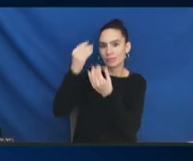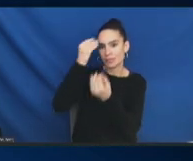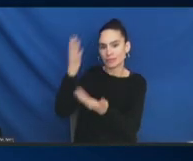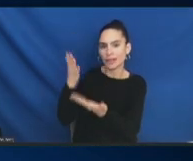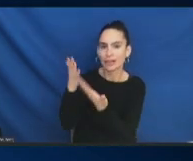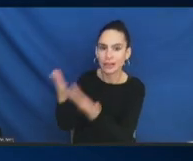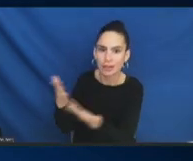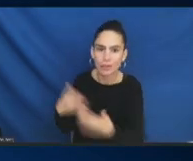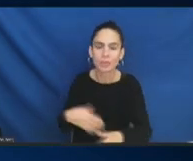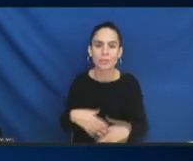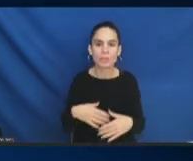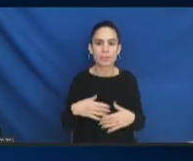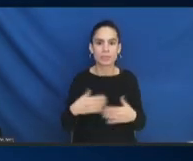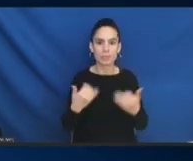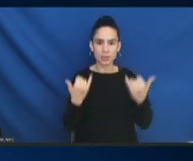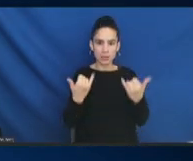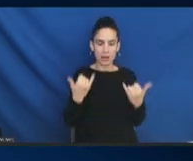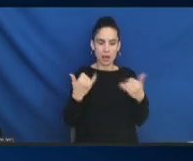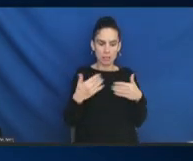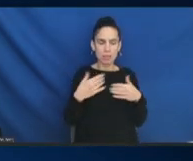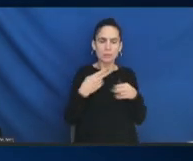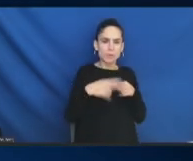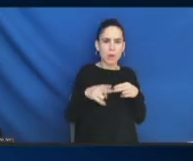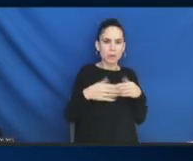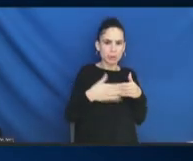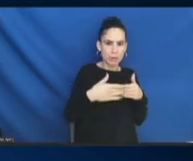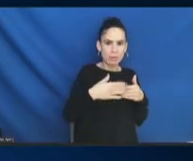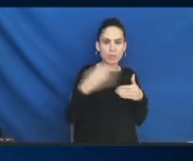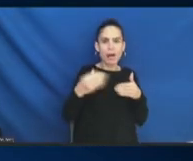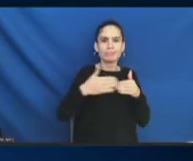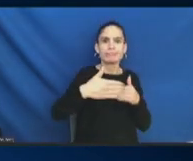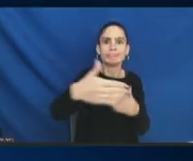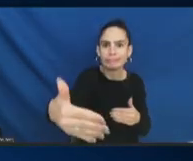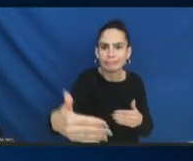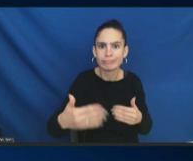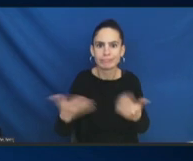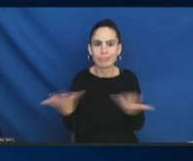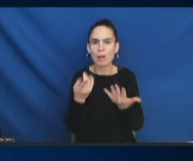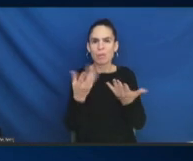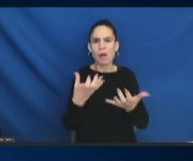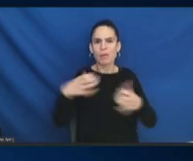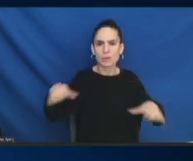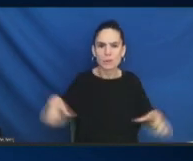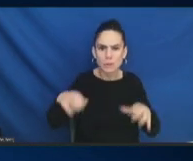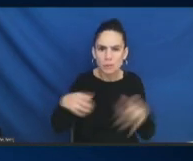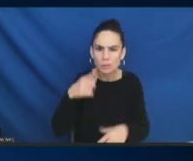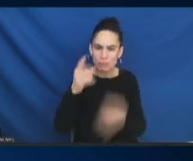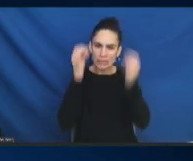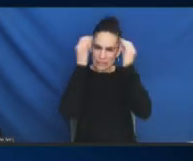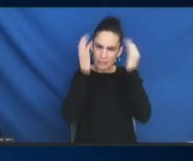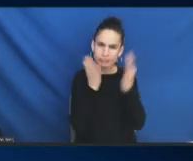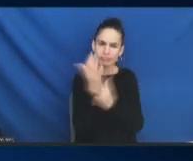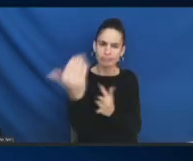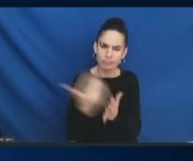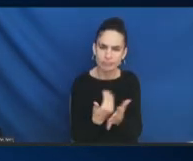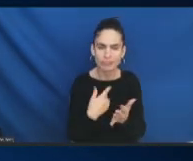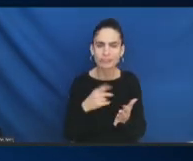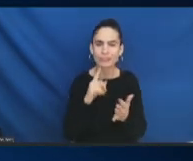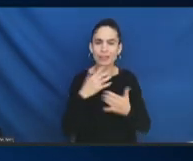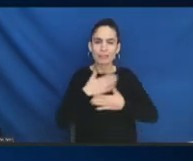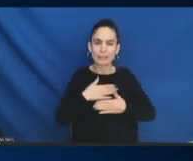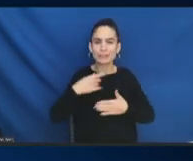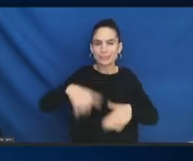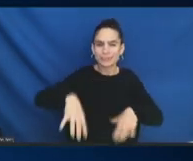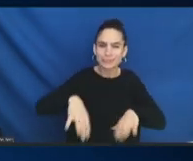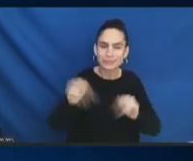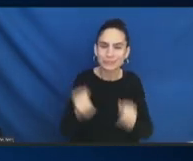long term. So, what are the things that you want to do and thinking through that? So, really appreciate you all are taking that on. And then